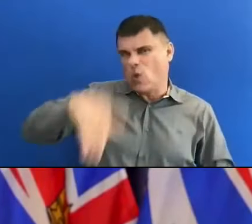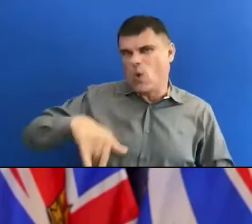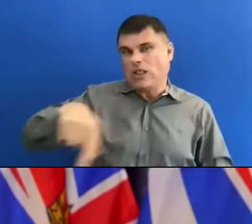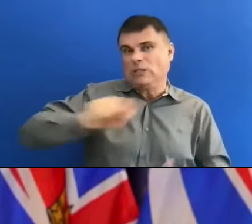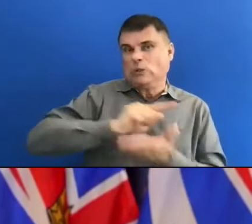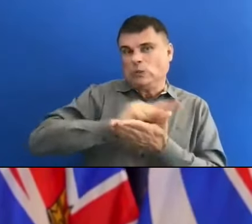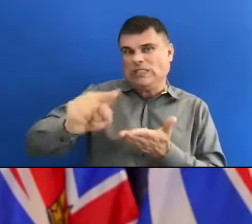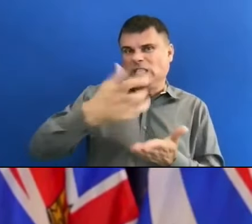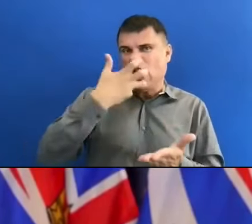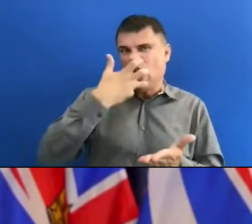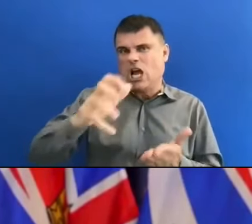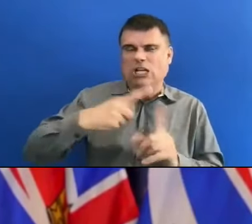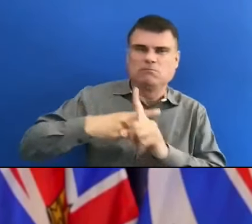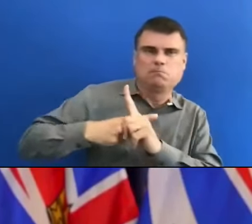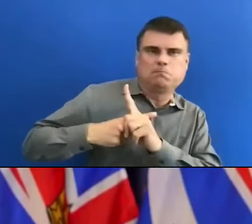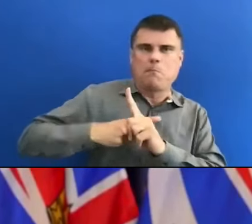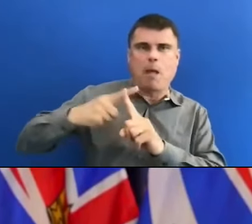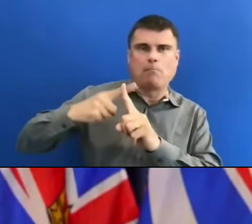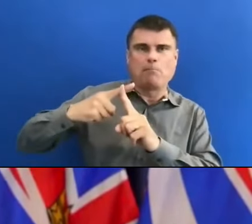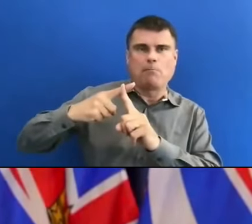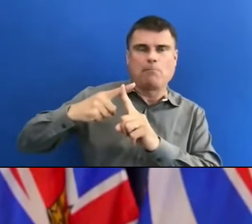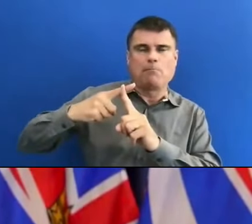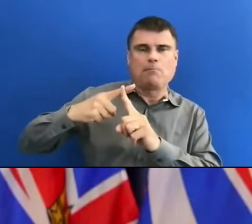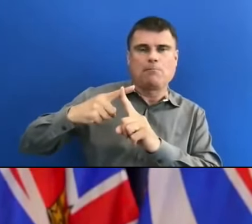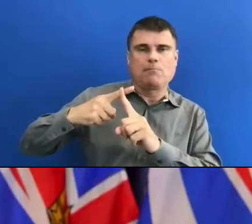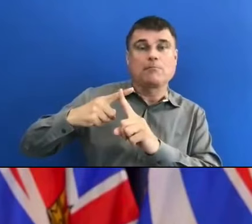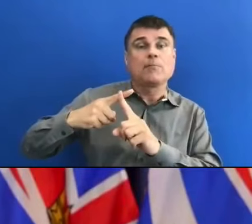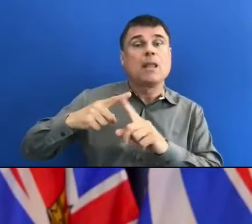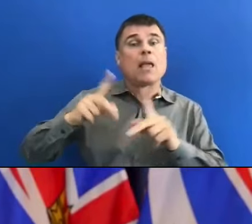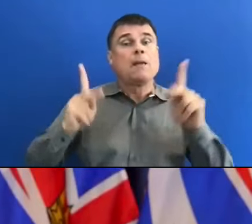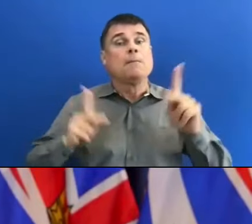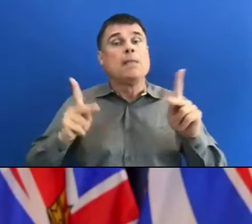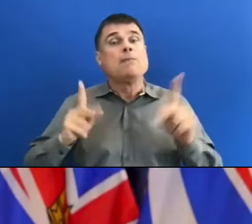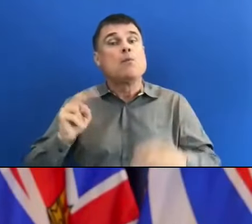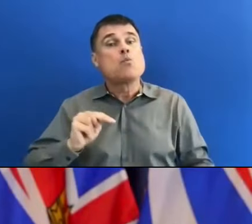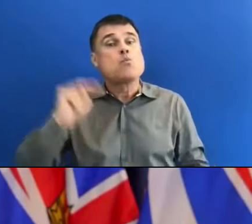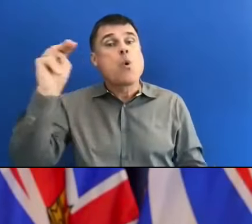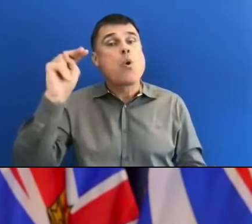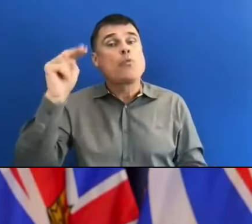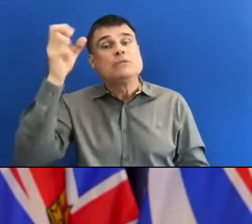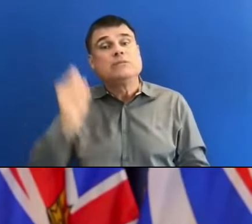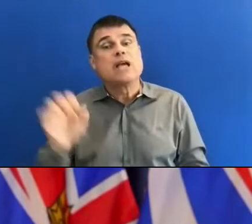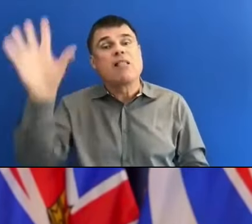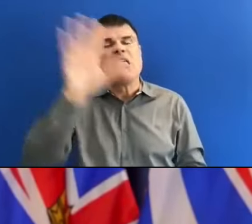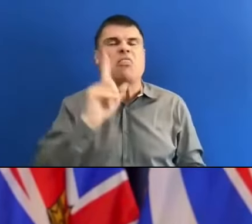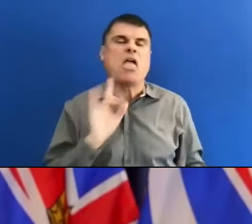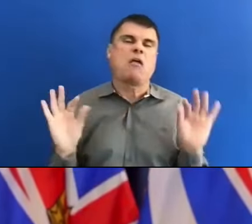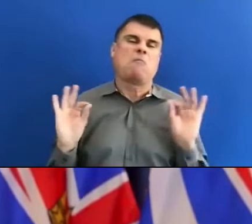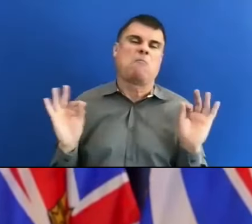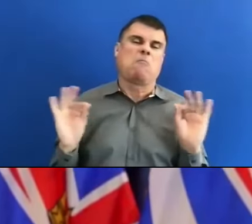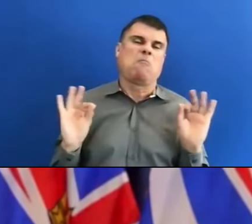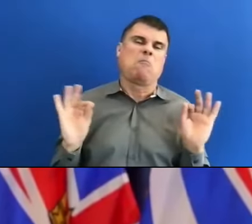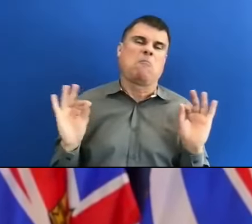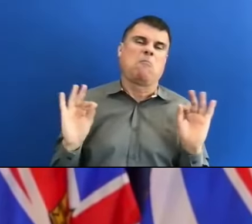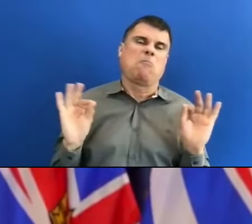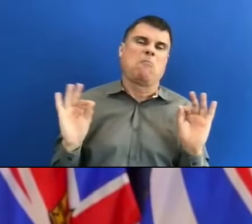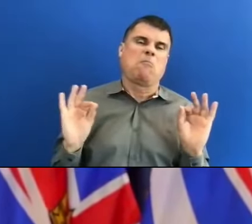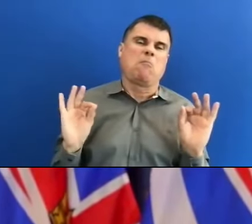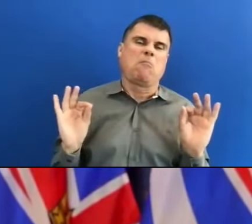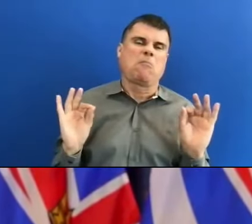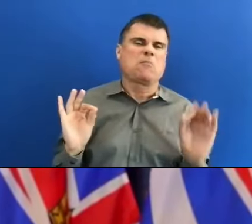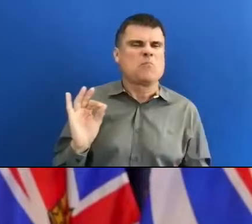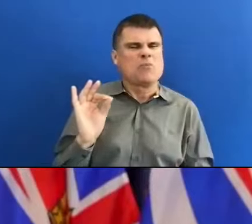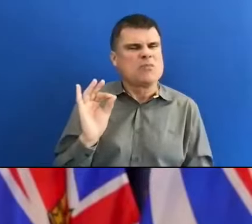climates and cold places, they don't quite get how dangerous it can be. And so, why did the province not do